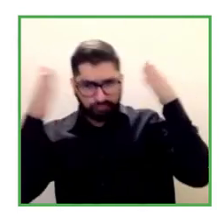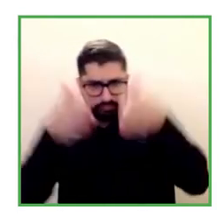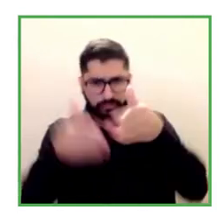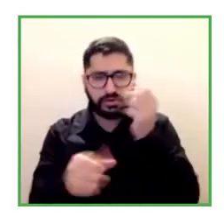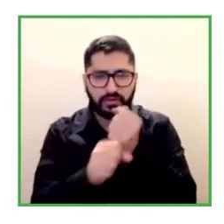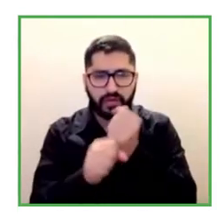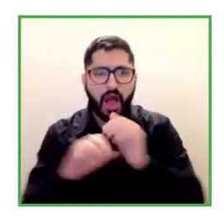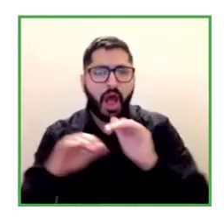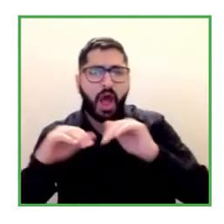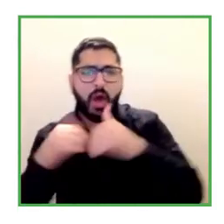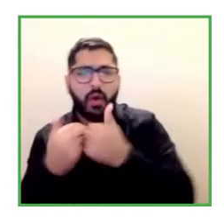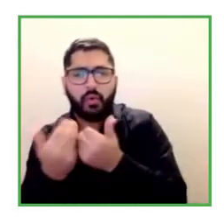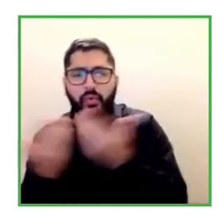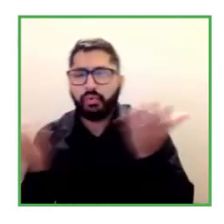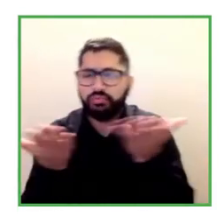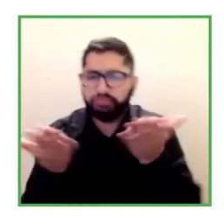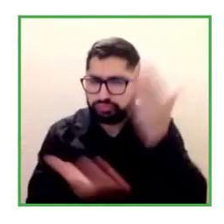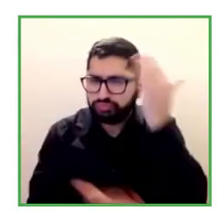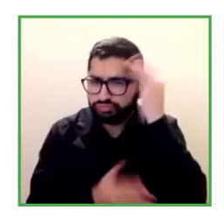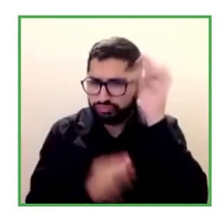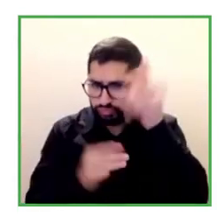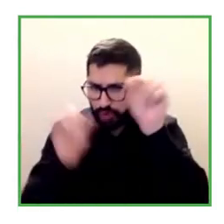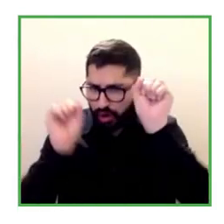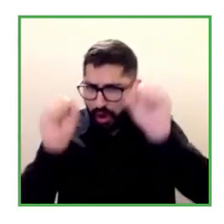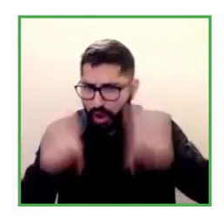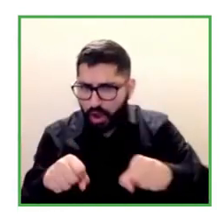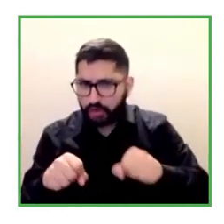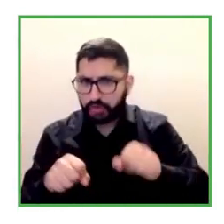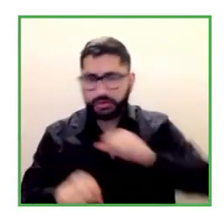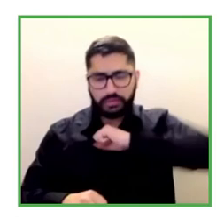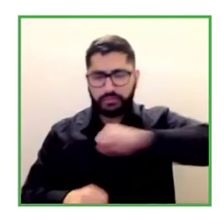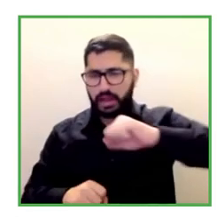help accelerate this from happening, Alejandra?